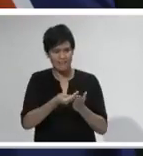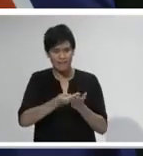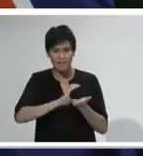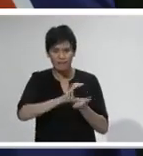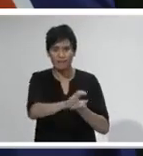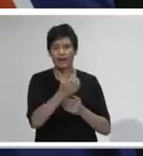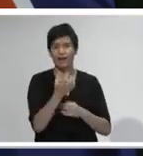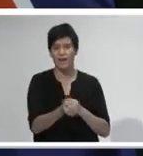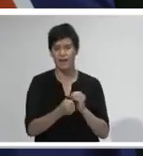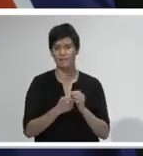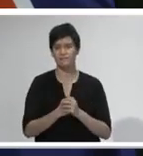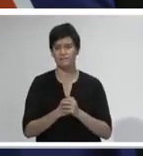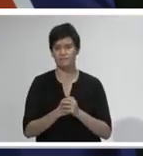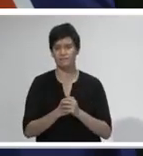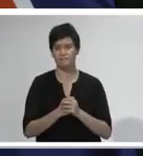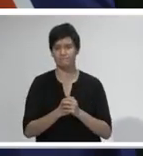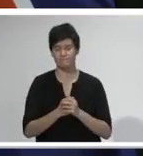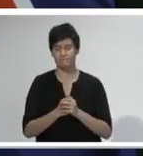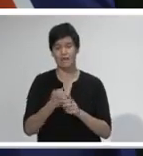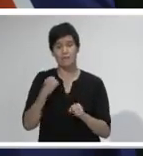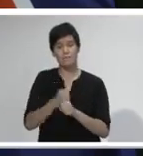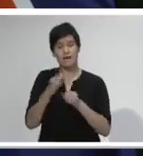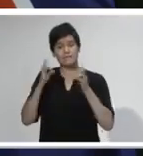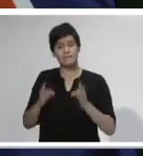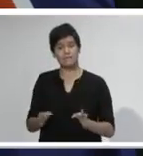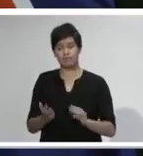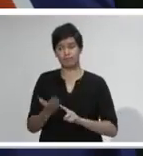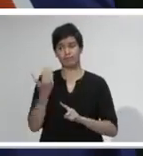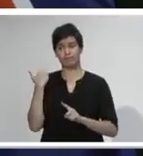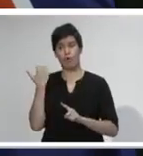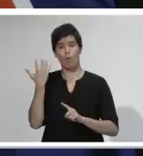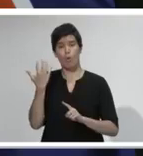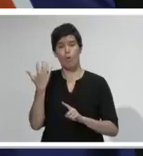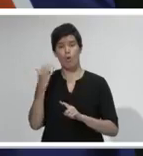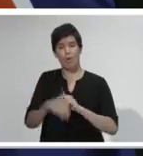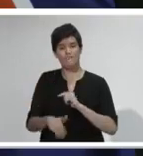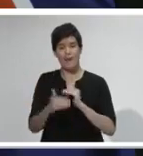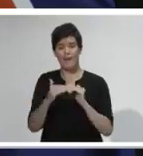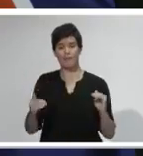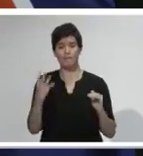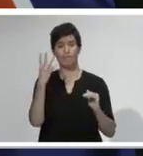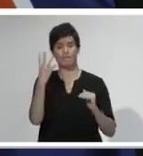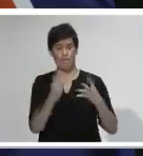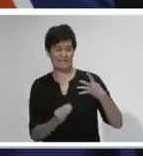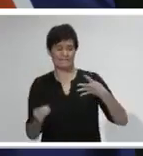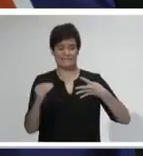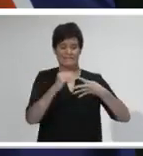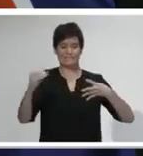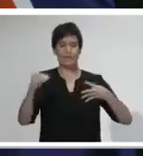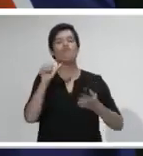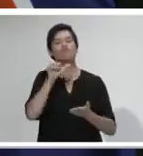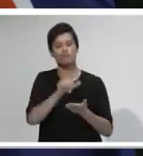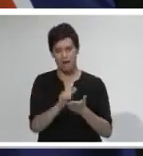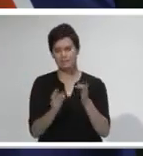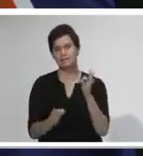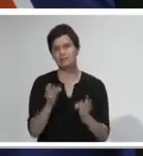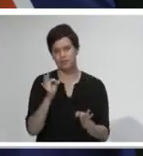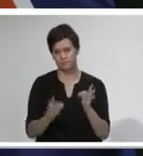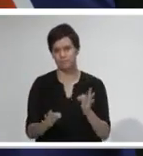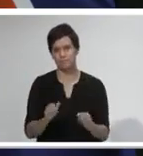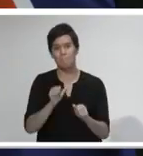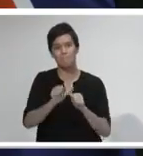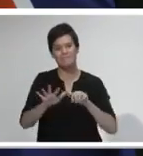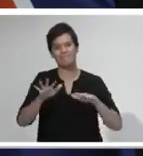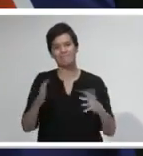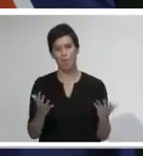move New Zealand to elite level four was the right one for our health and for our economy. And as you will have heard many of us say, the best thing